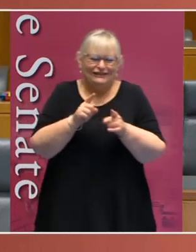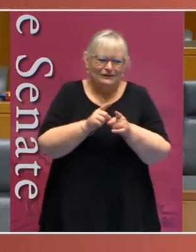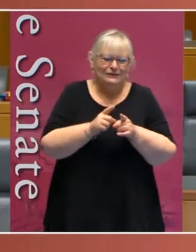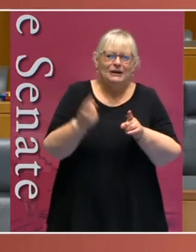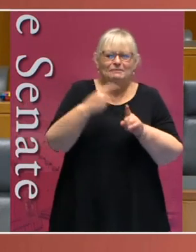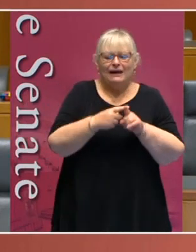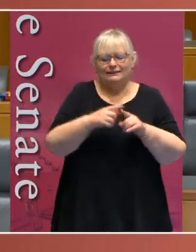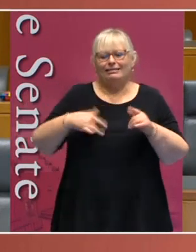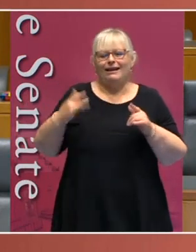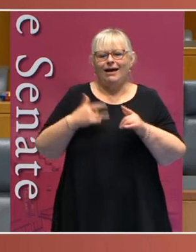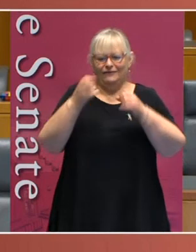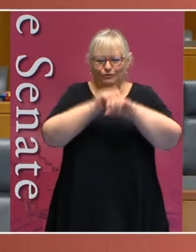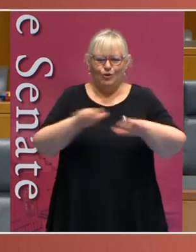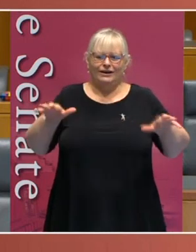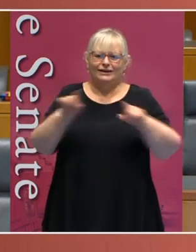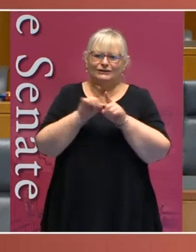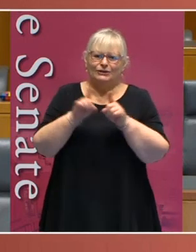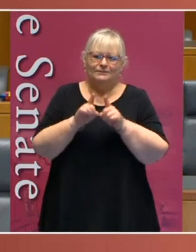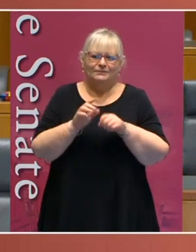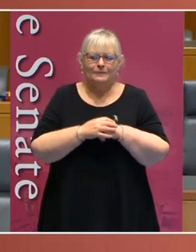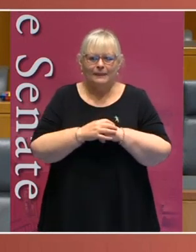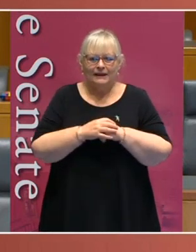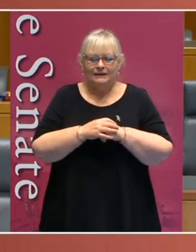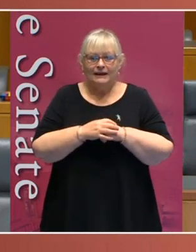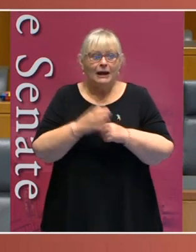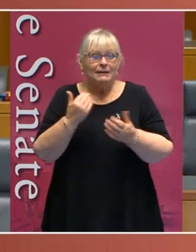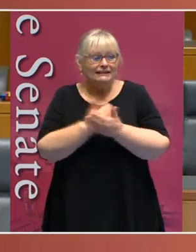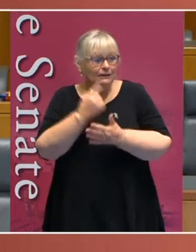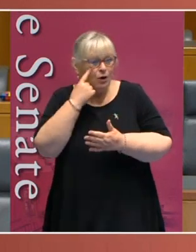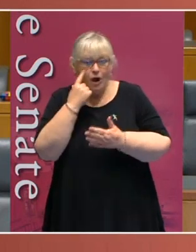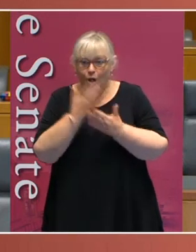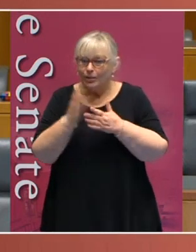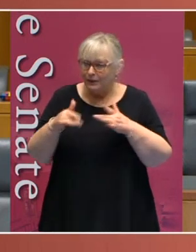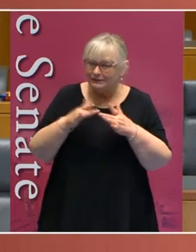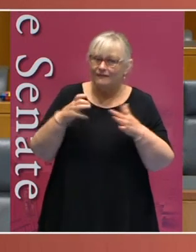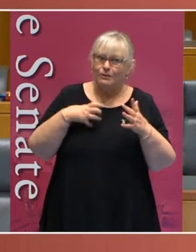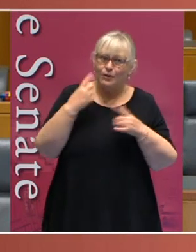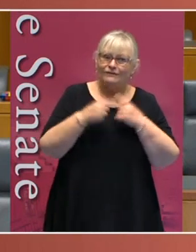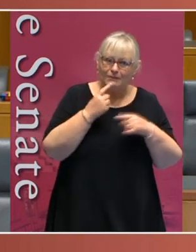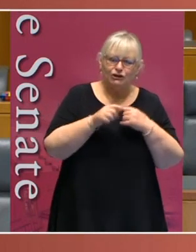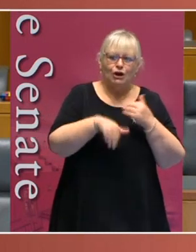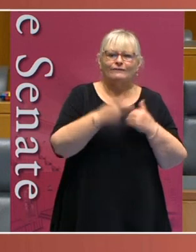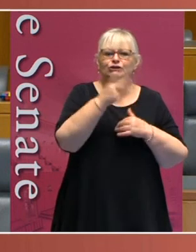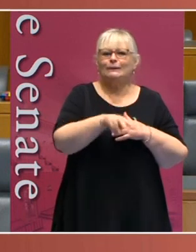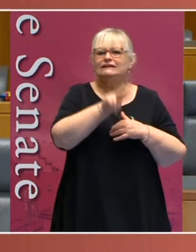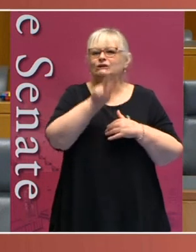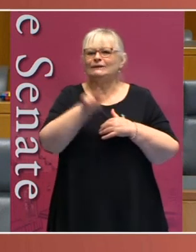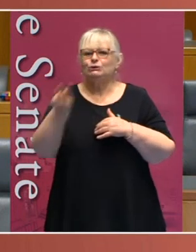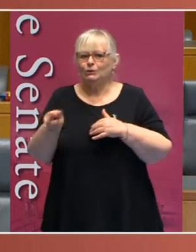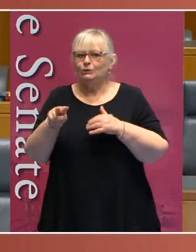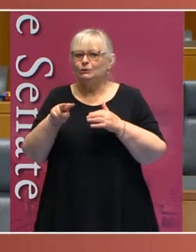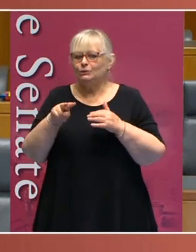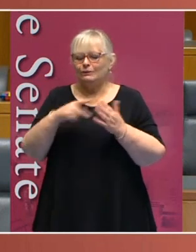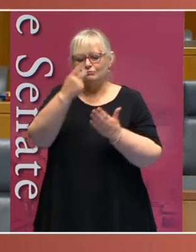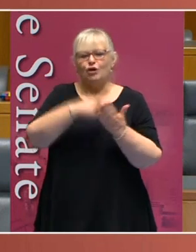continuing with the live broadcast. Please keep your eye on our website for information about the 2022 2022 program which will be made